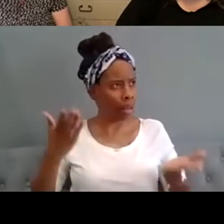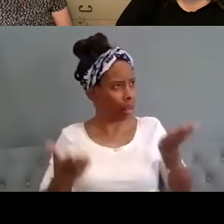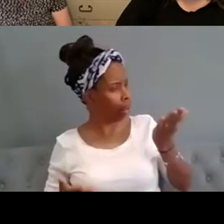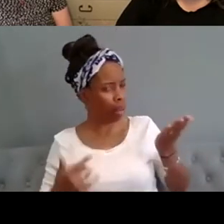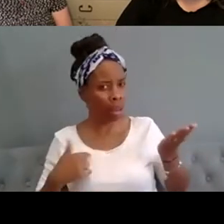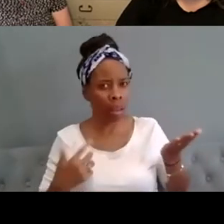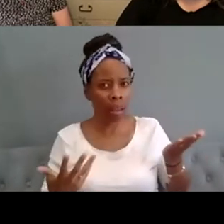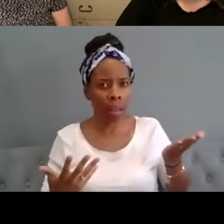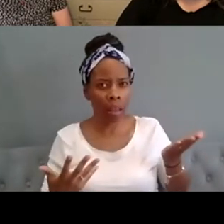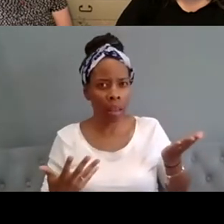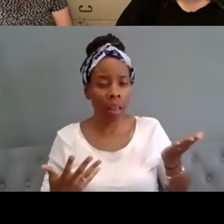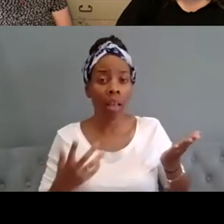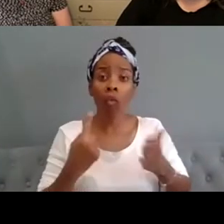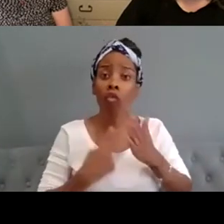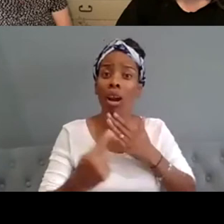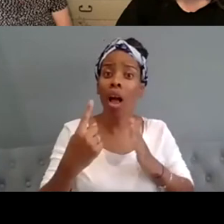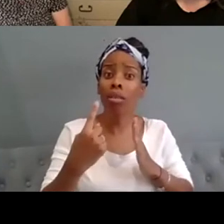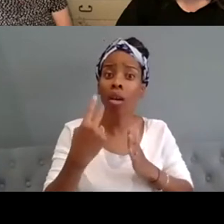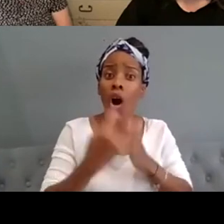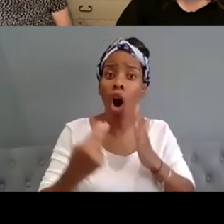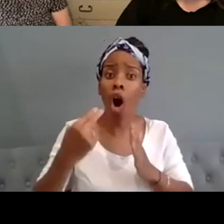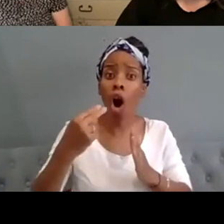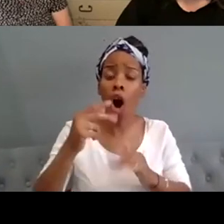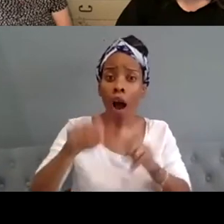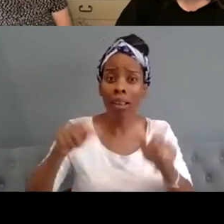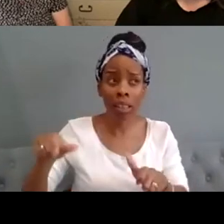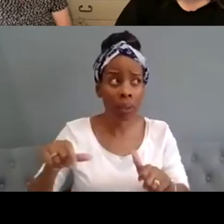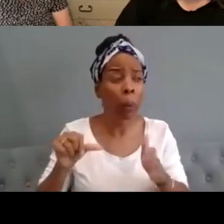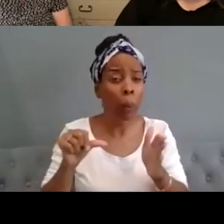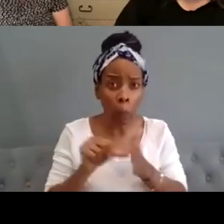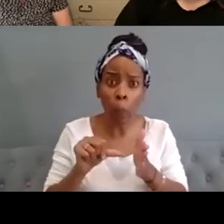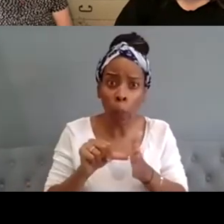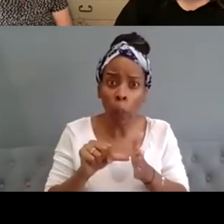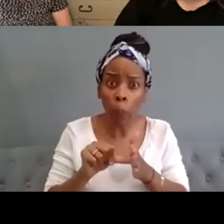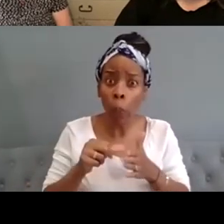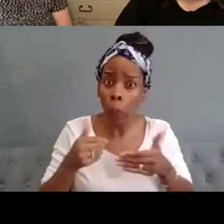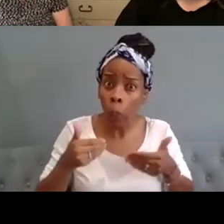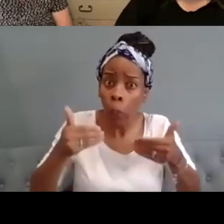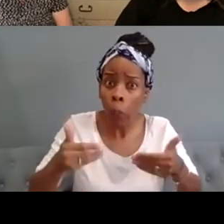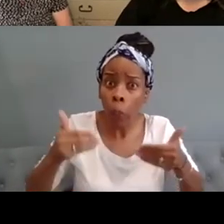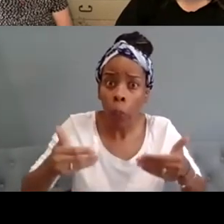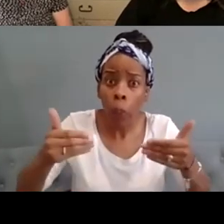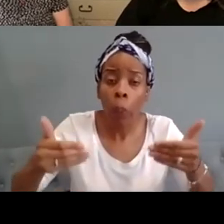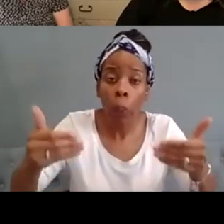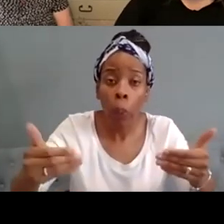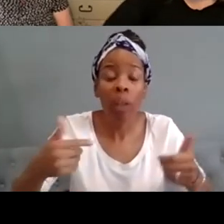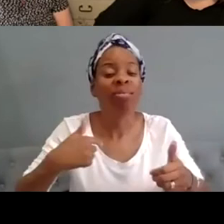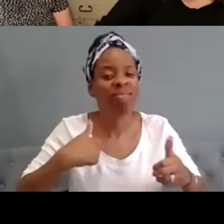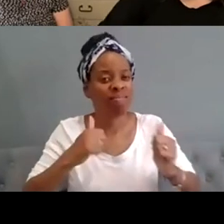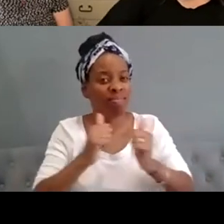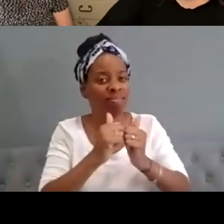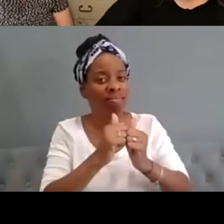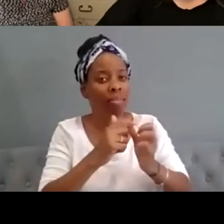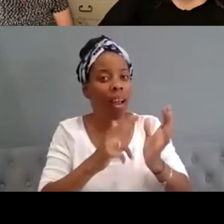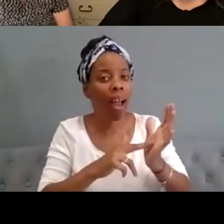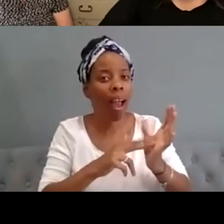generally um and i i i do think anna about these scales and for me it's a constant battle